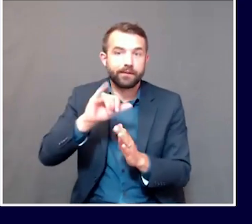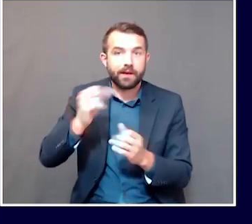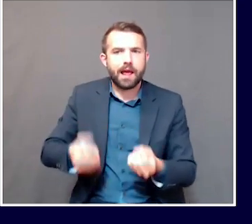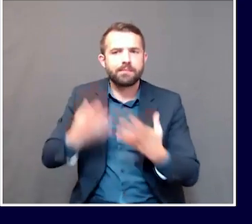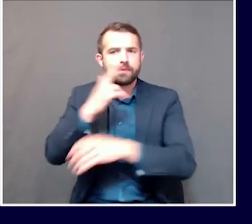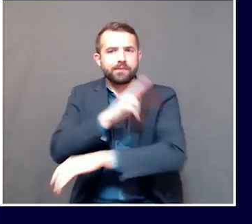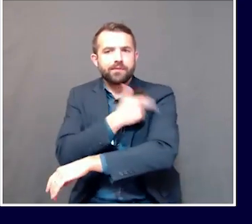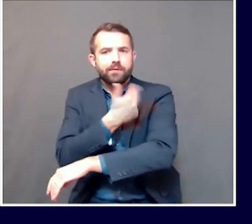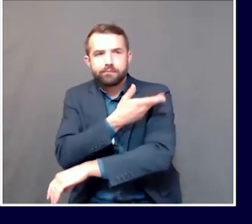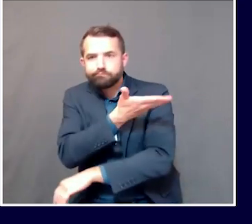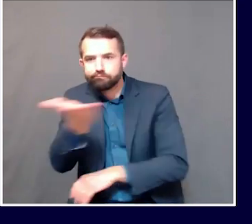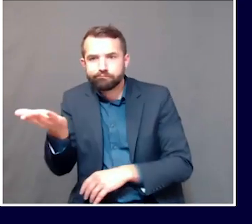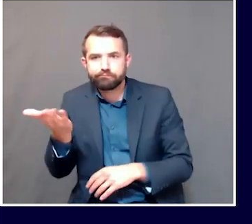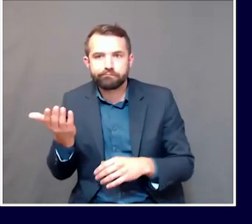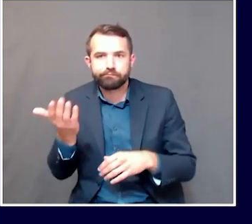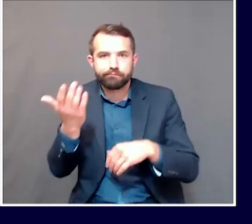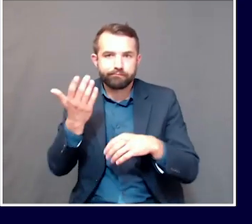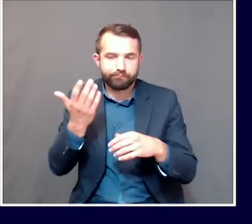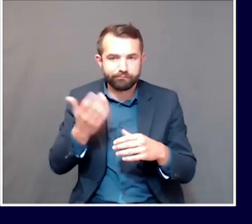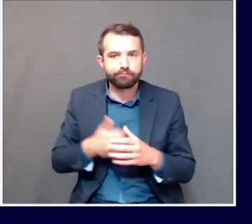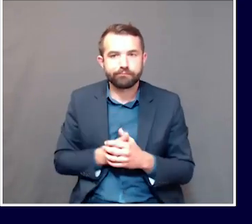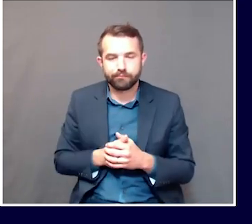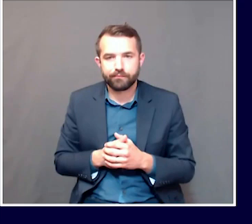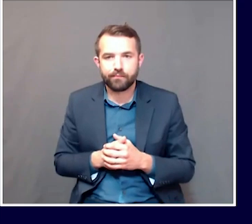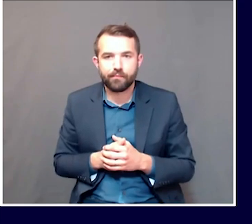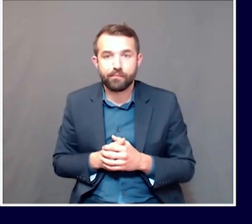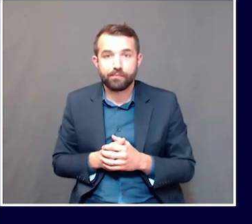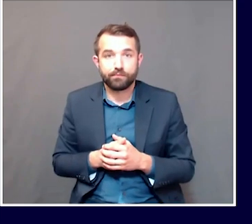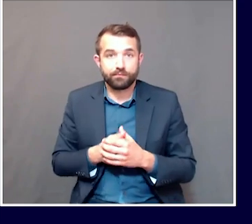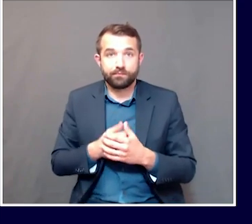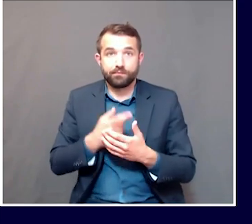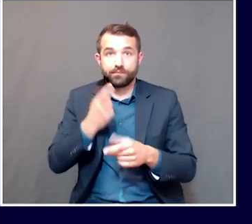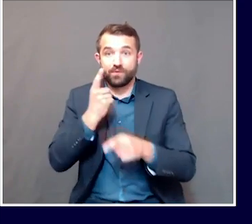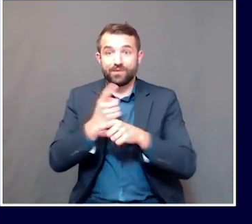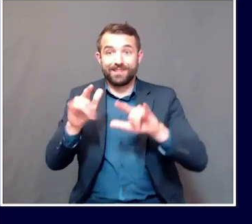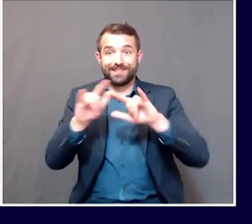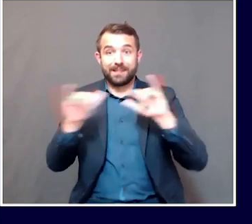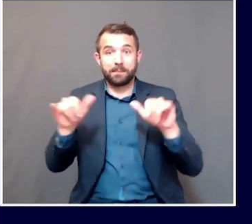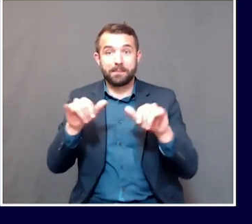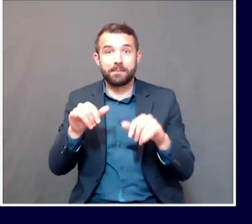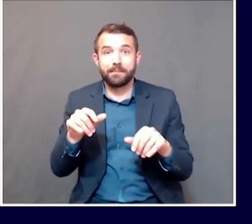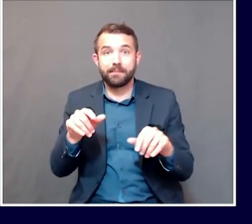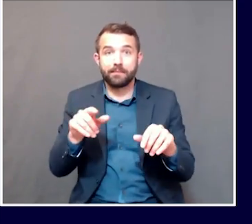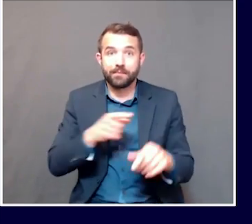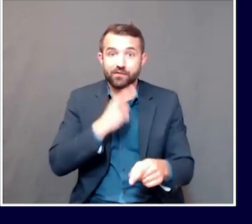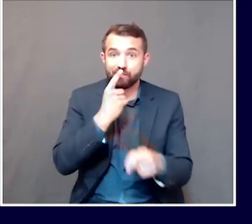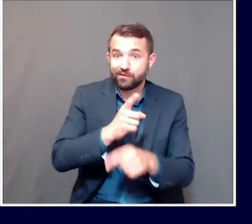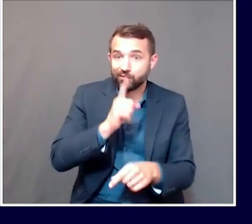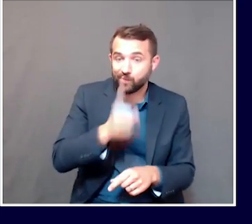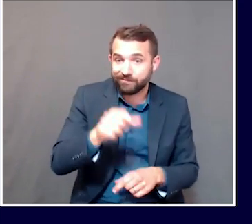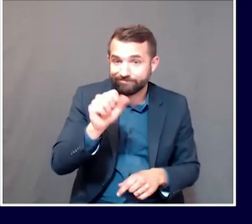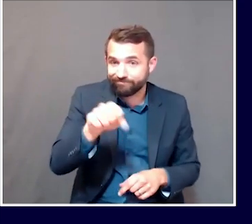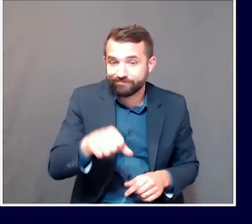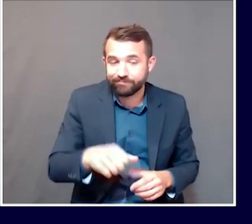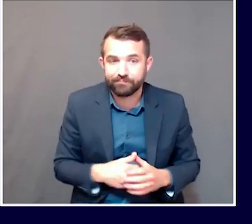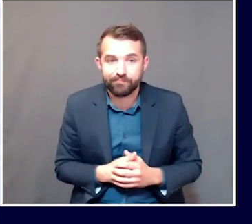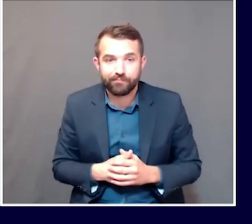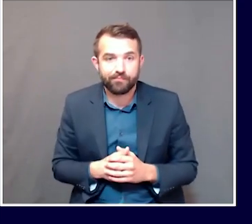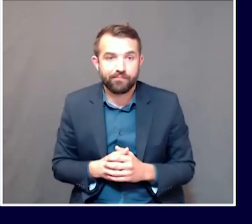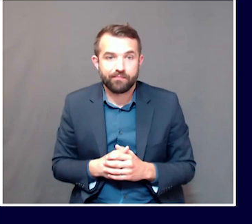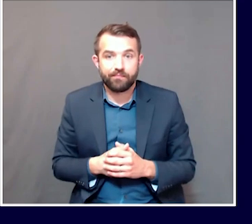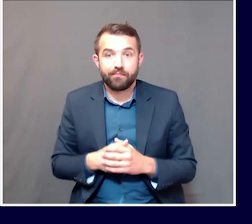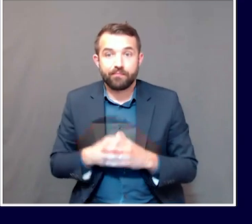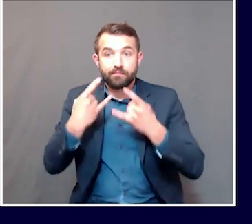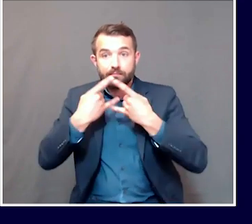The other thing that you noted is simultaneously true as well. There's been widespread use of face coverings